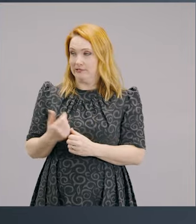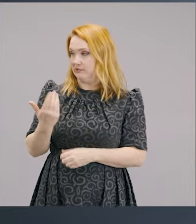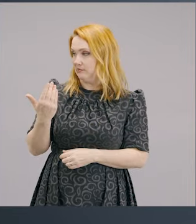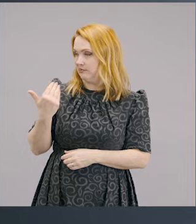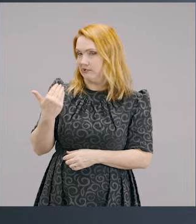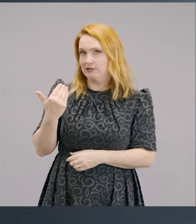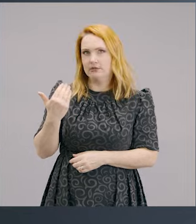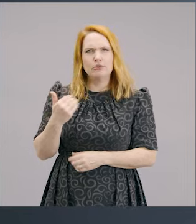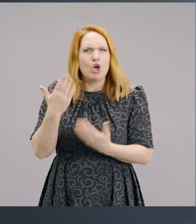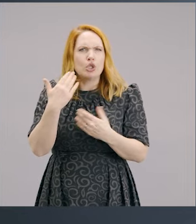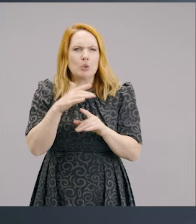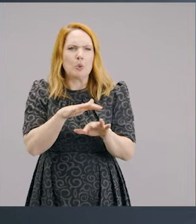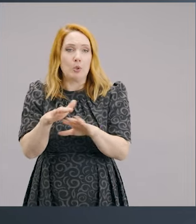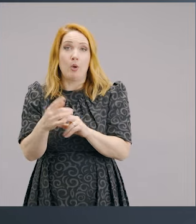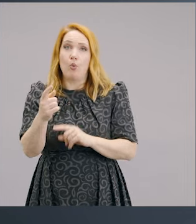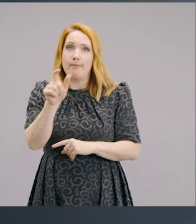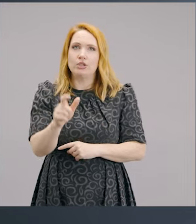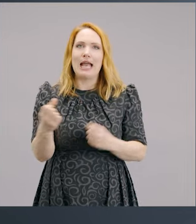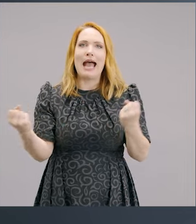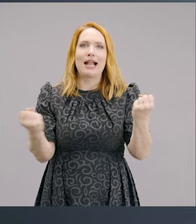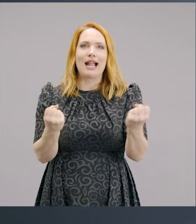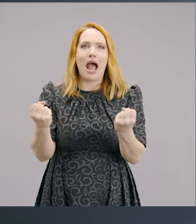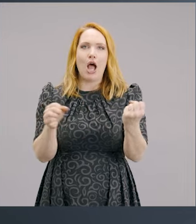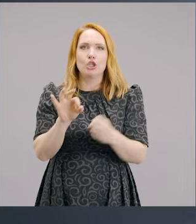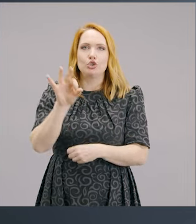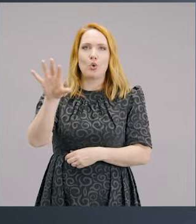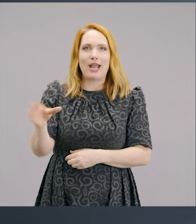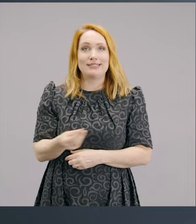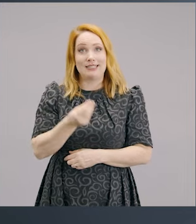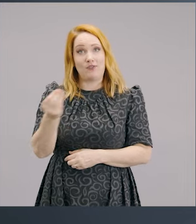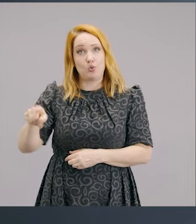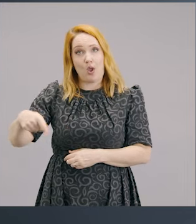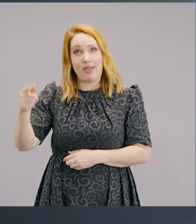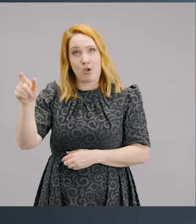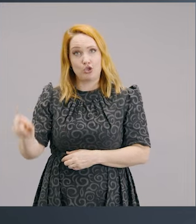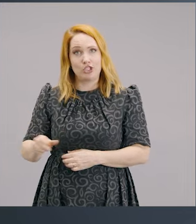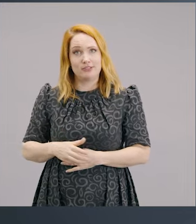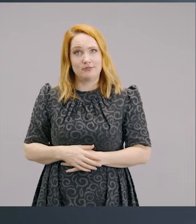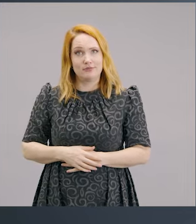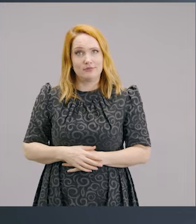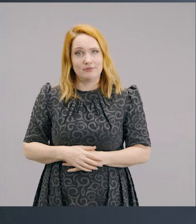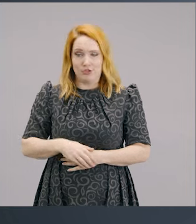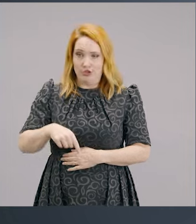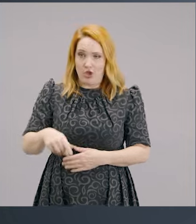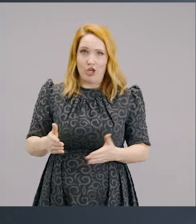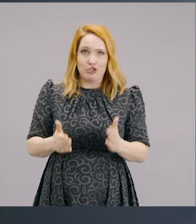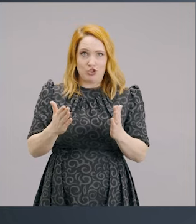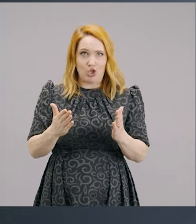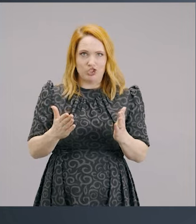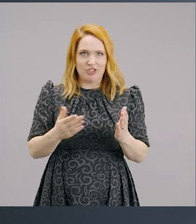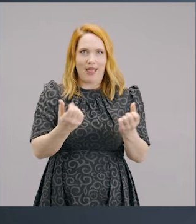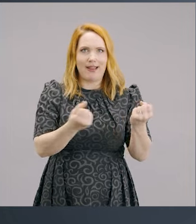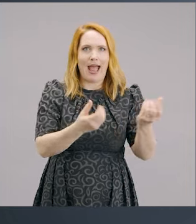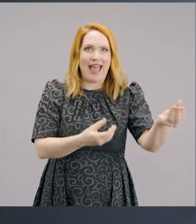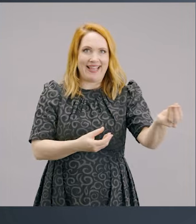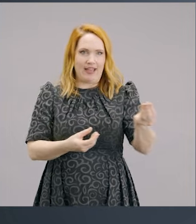the last couple of weeks, somebody, and I have, I actually don't know who it is, somebody donated a car to someone. And as